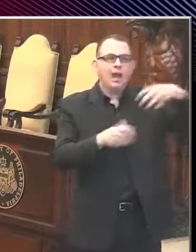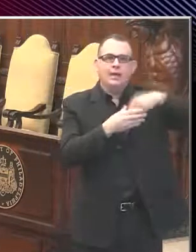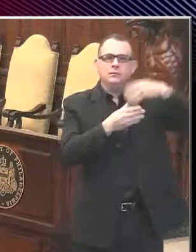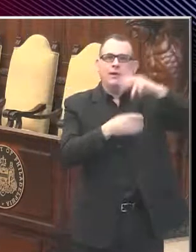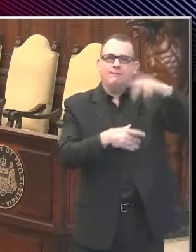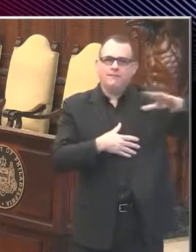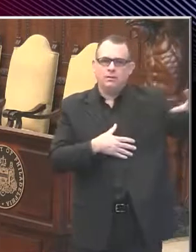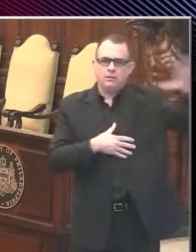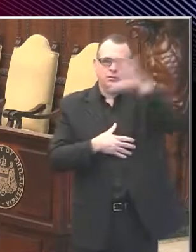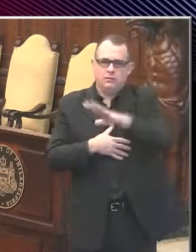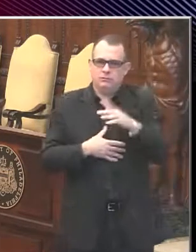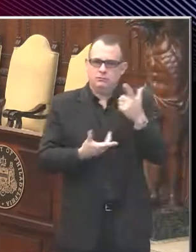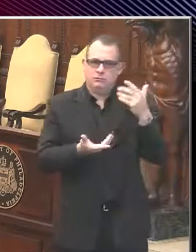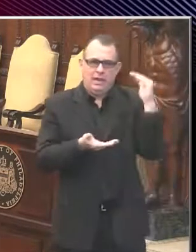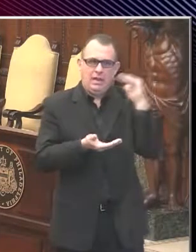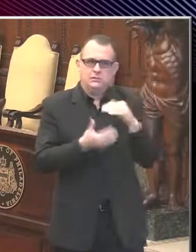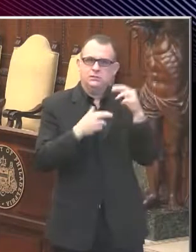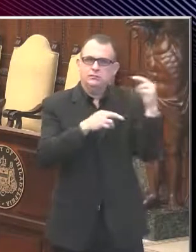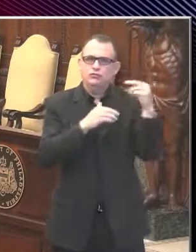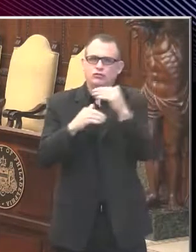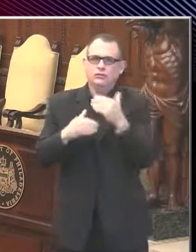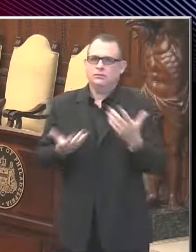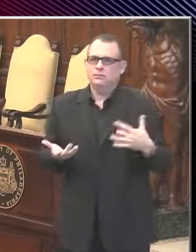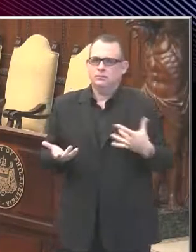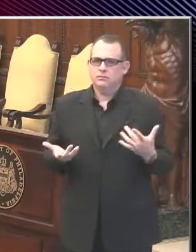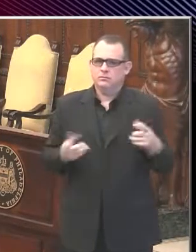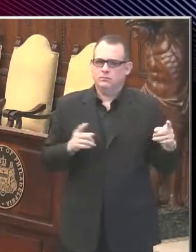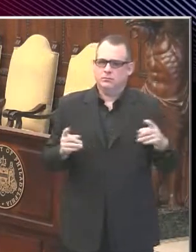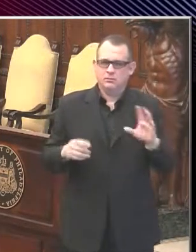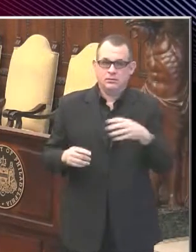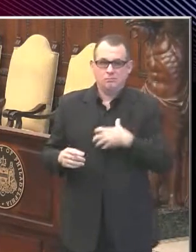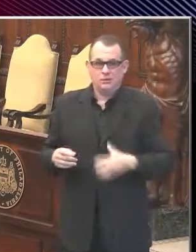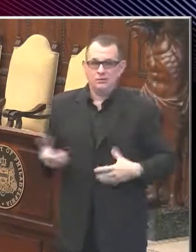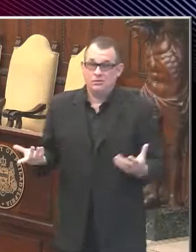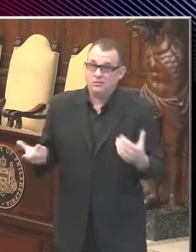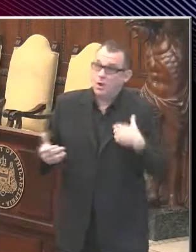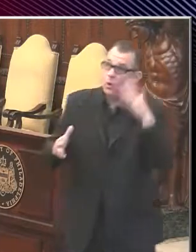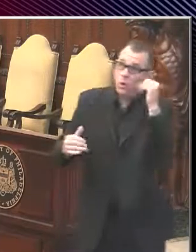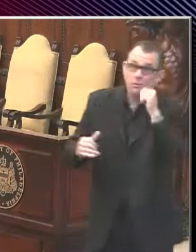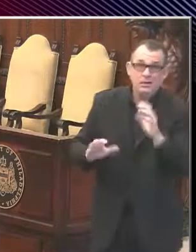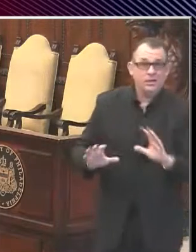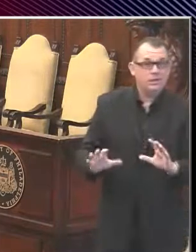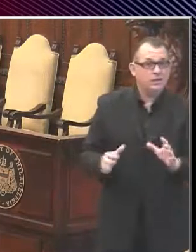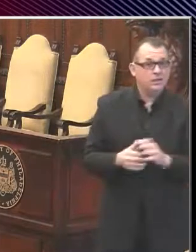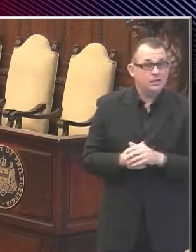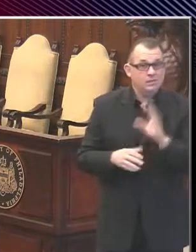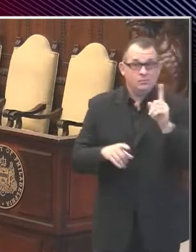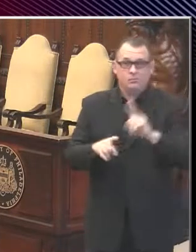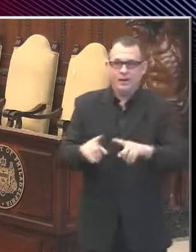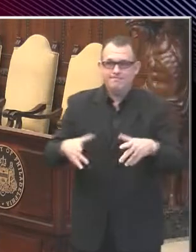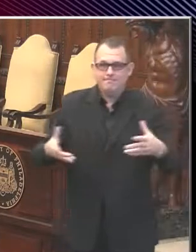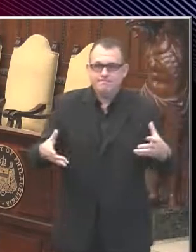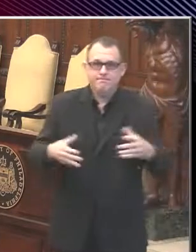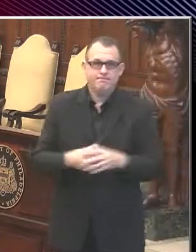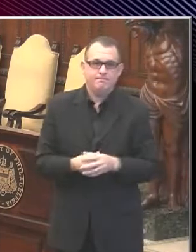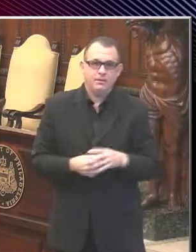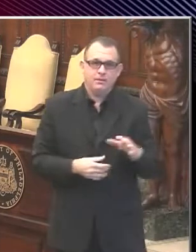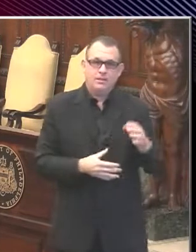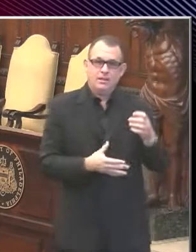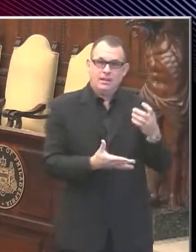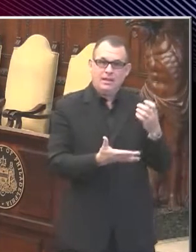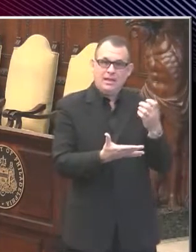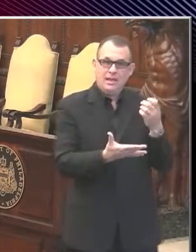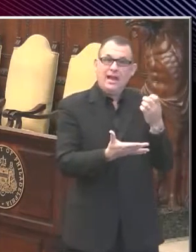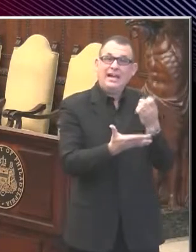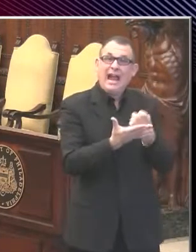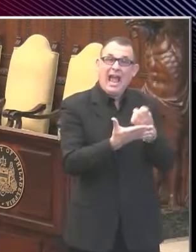Hopefully, that's not the case. But again, I don't want to trump an economic decision. I don't want to trump